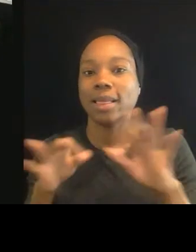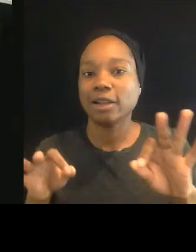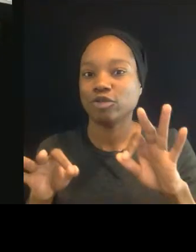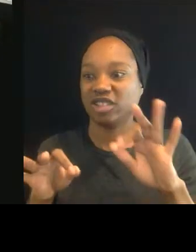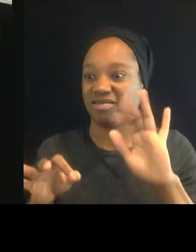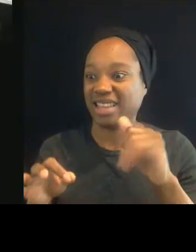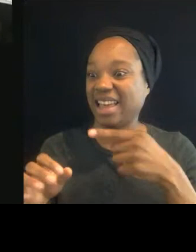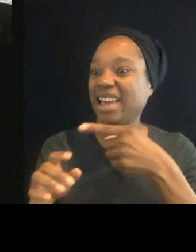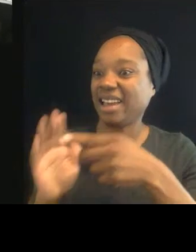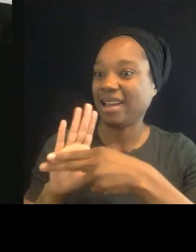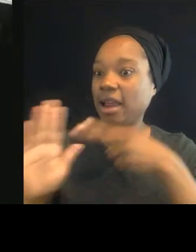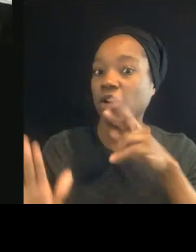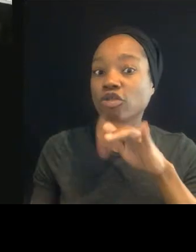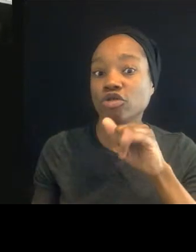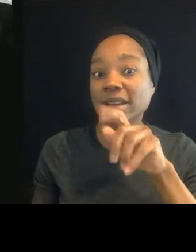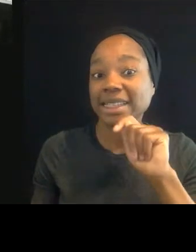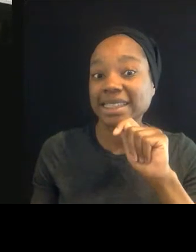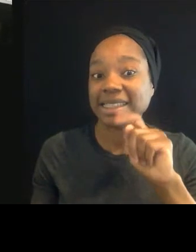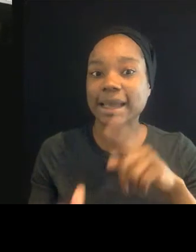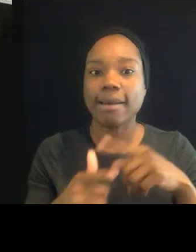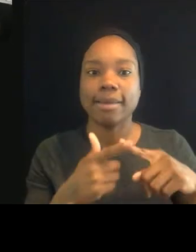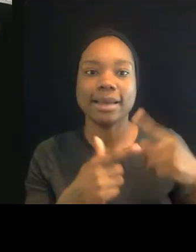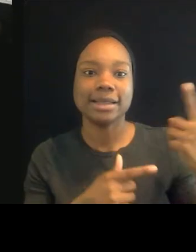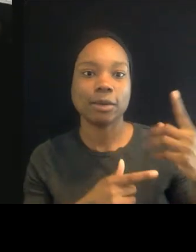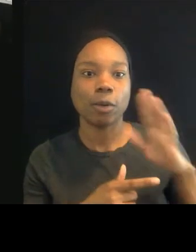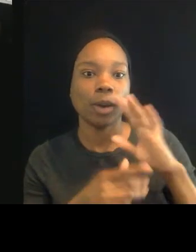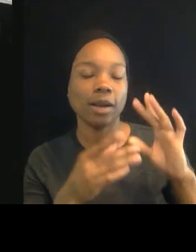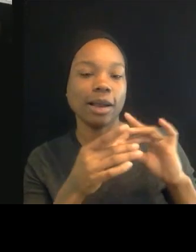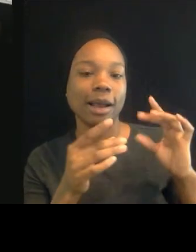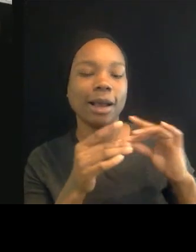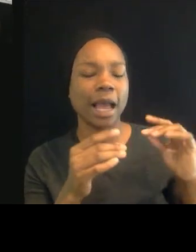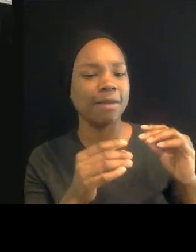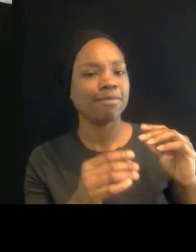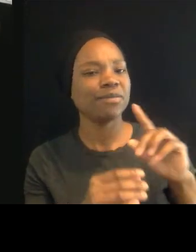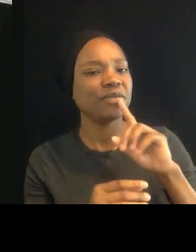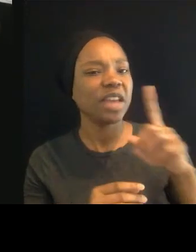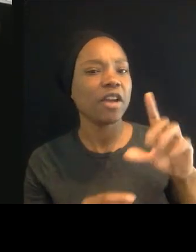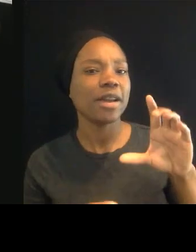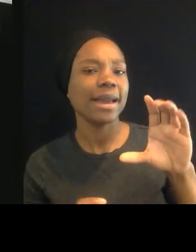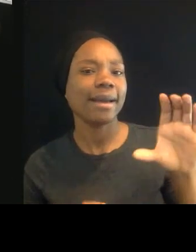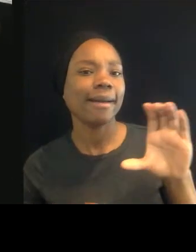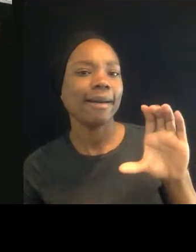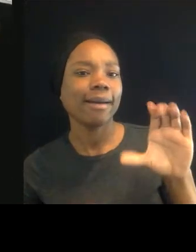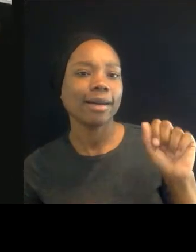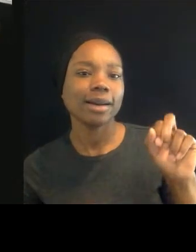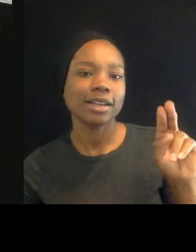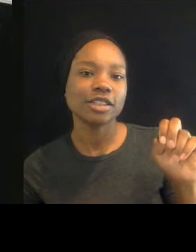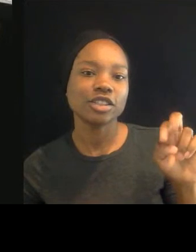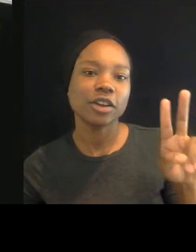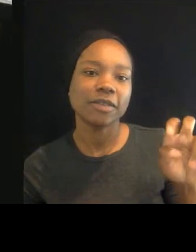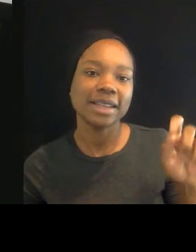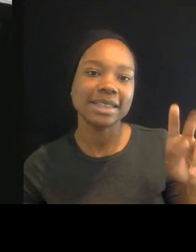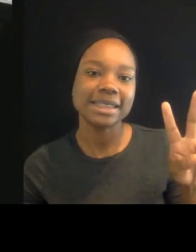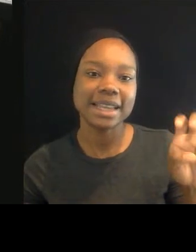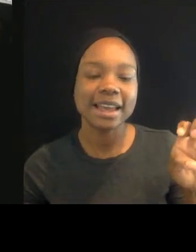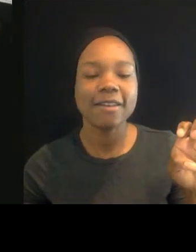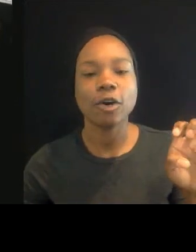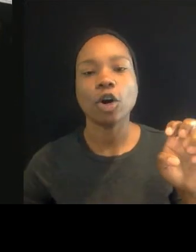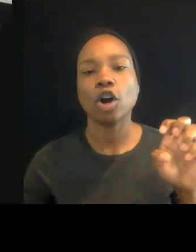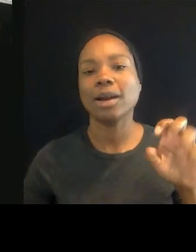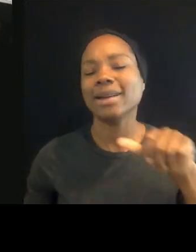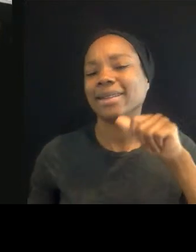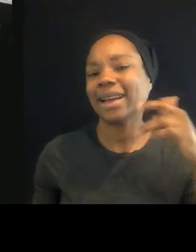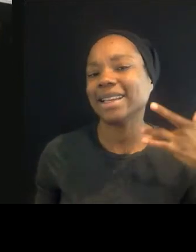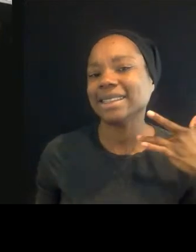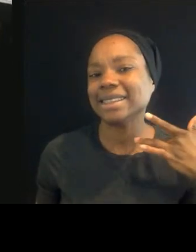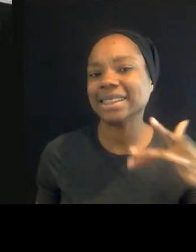as deeply conservative, or racially insensitive, or troubling, or something of that sort. So I can see